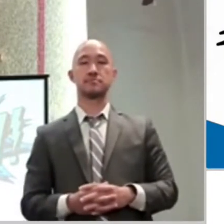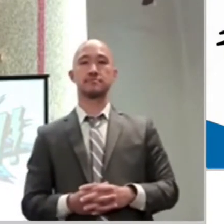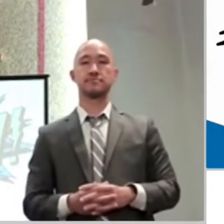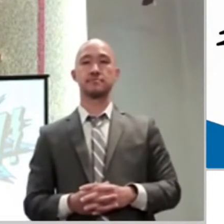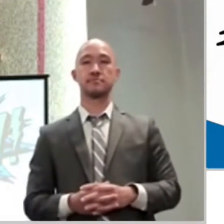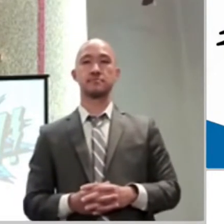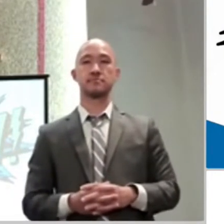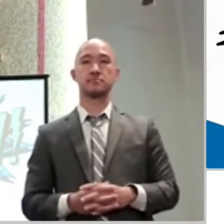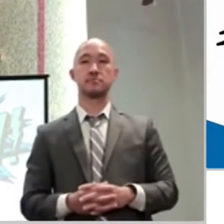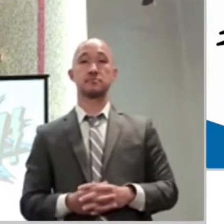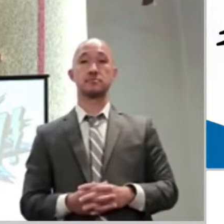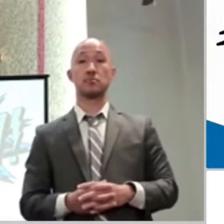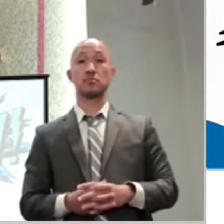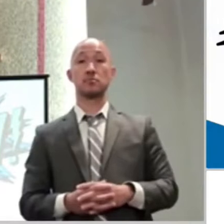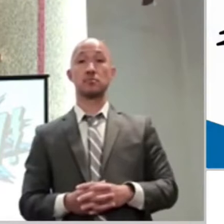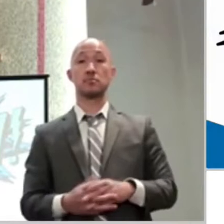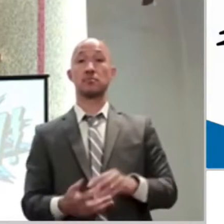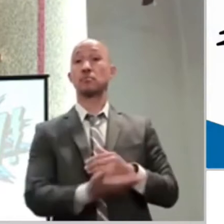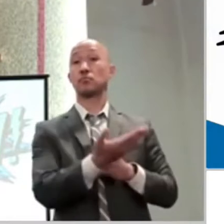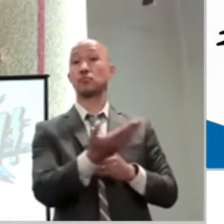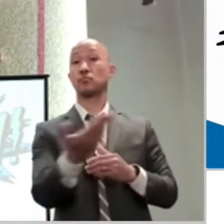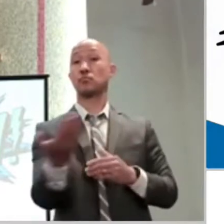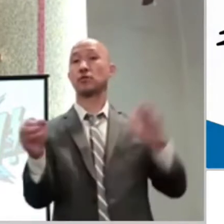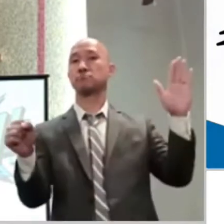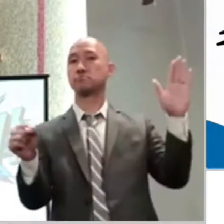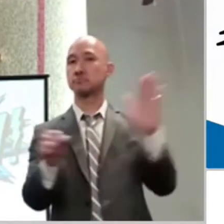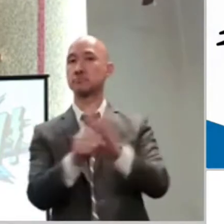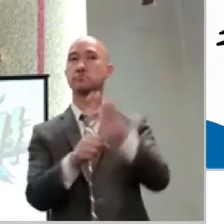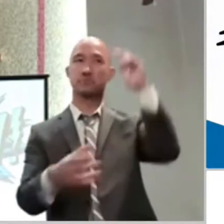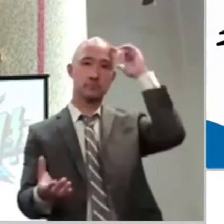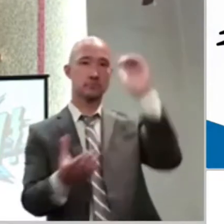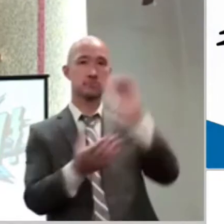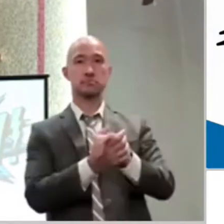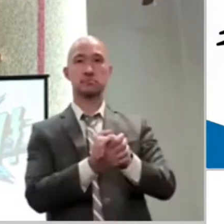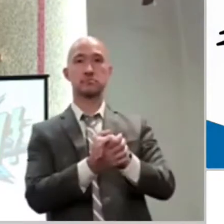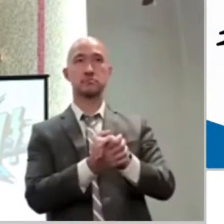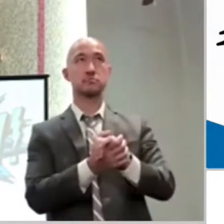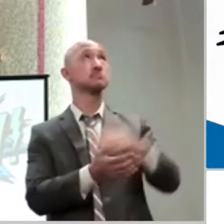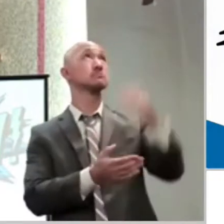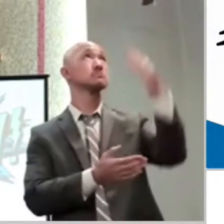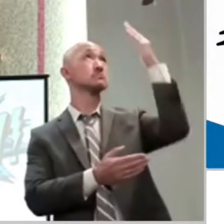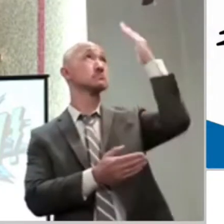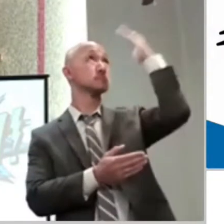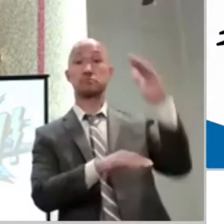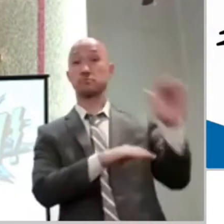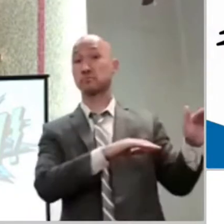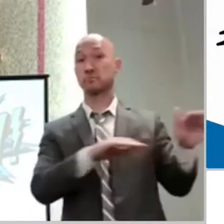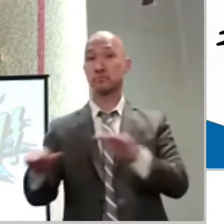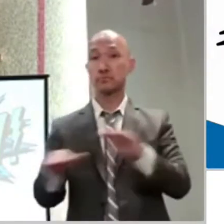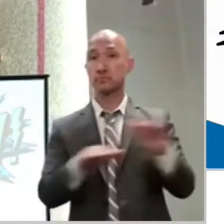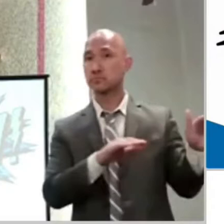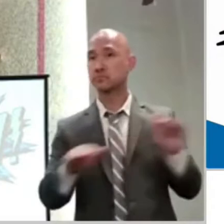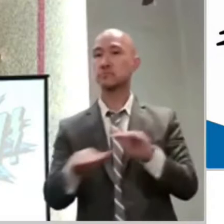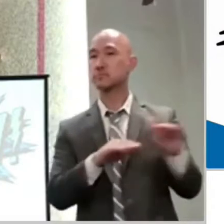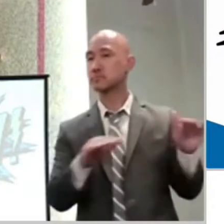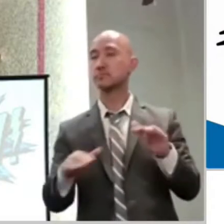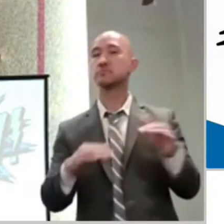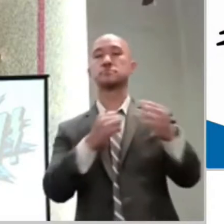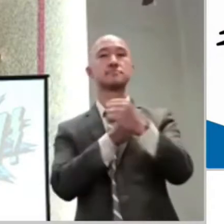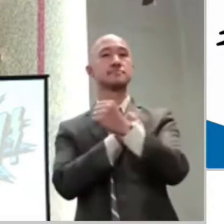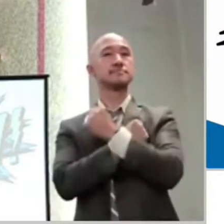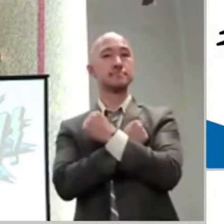judgments and their actions done toward you in love, even if you might perceive them as something harmful.